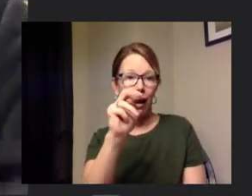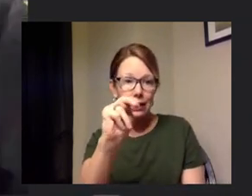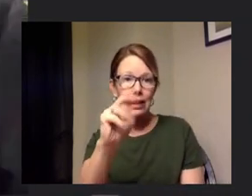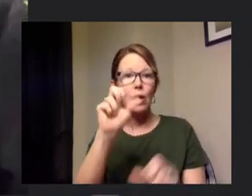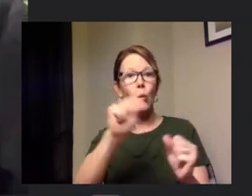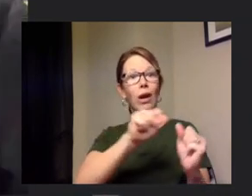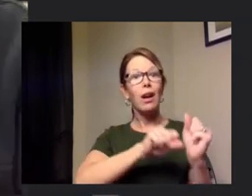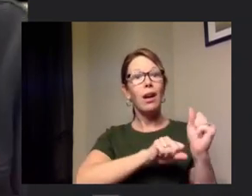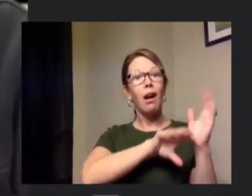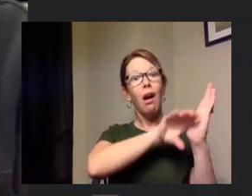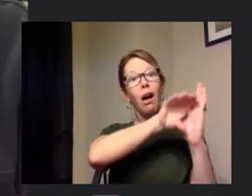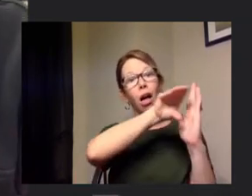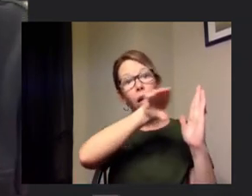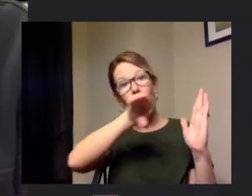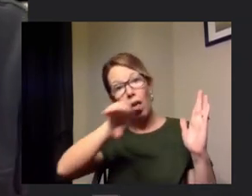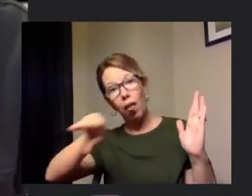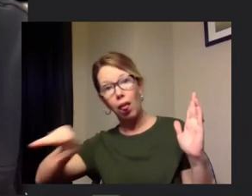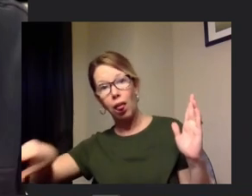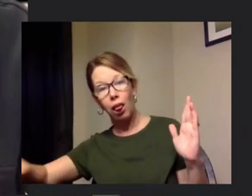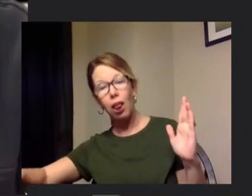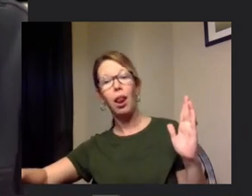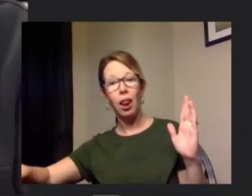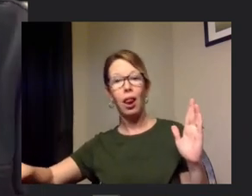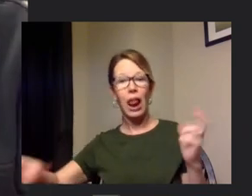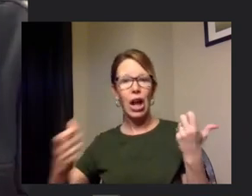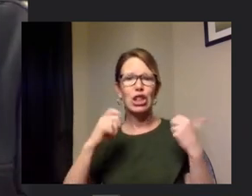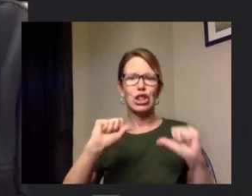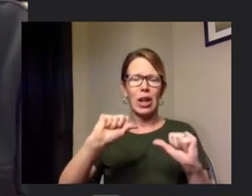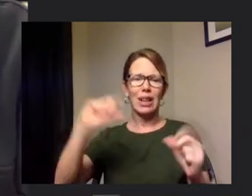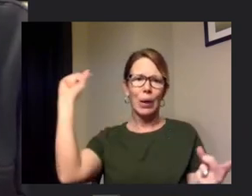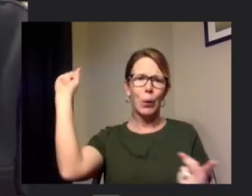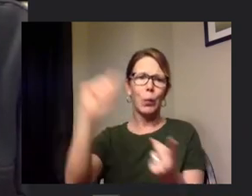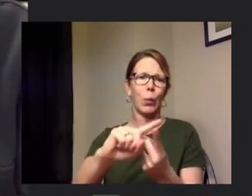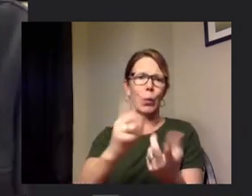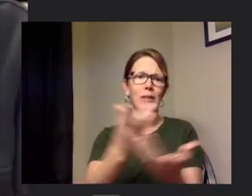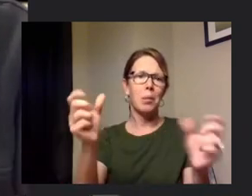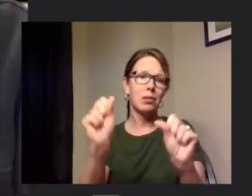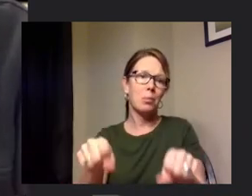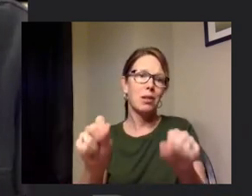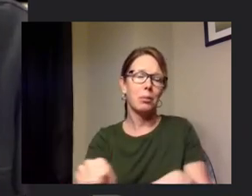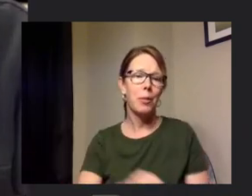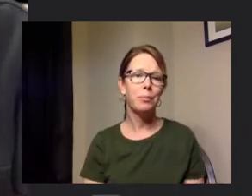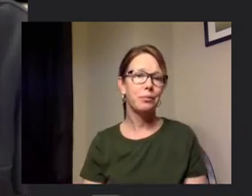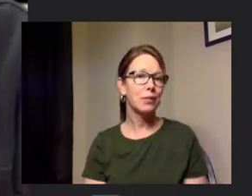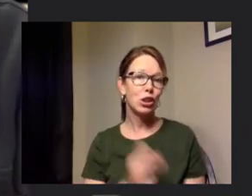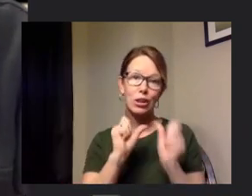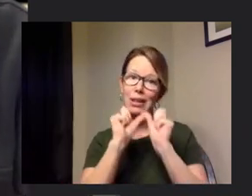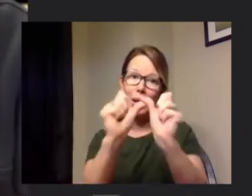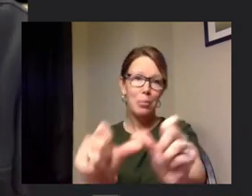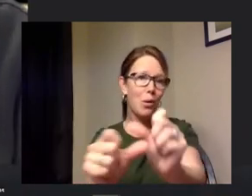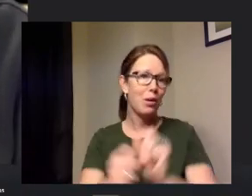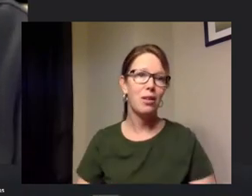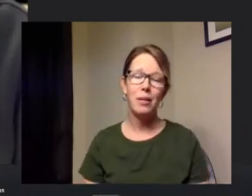curve flat and uh try and mitigate as much of this as we can so just keep on doing it